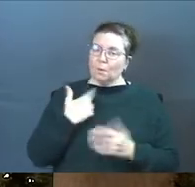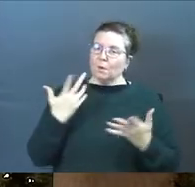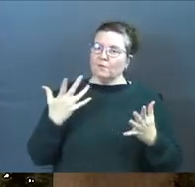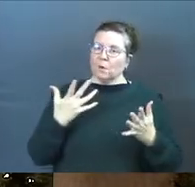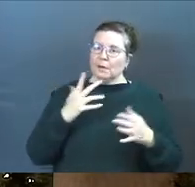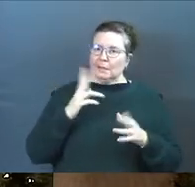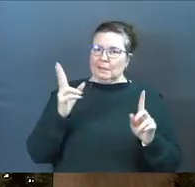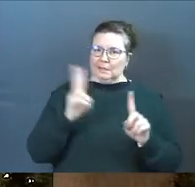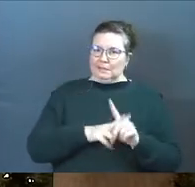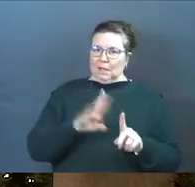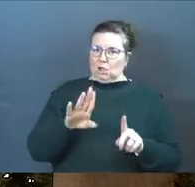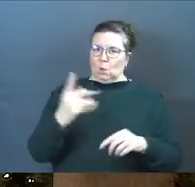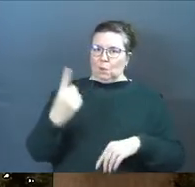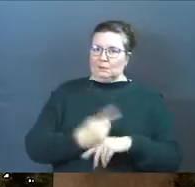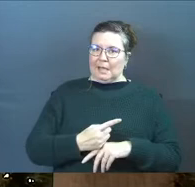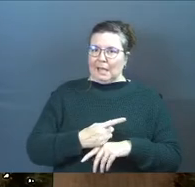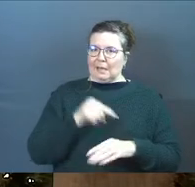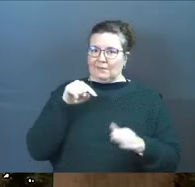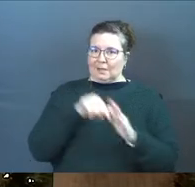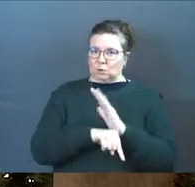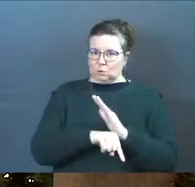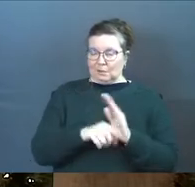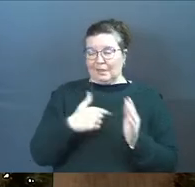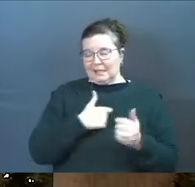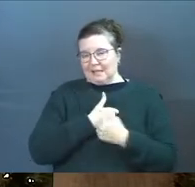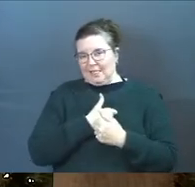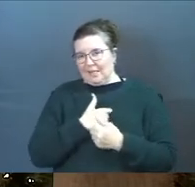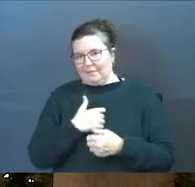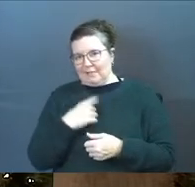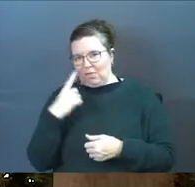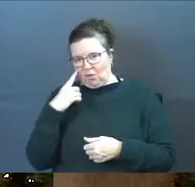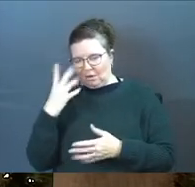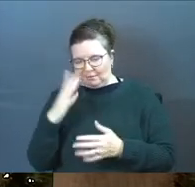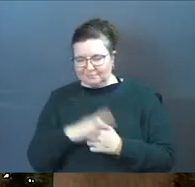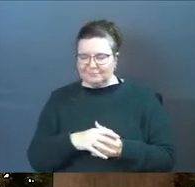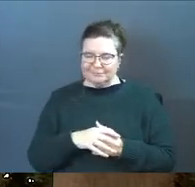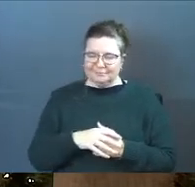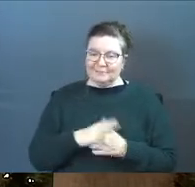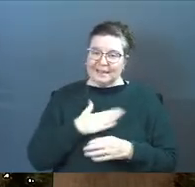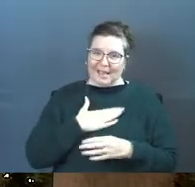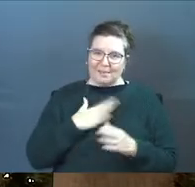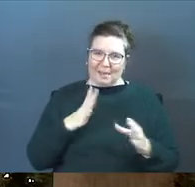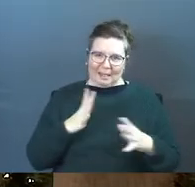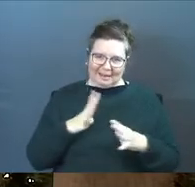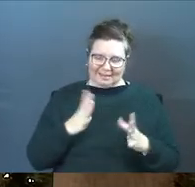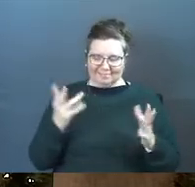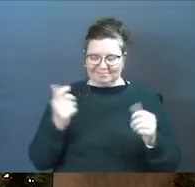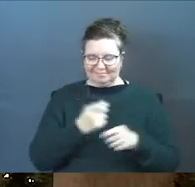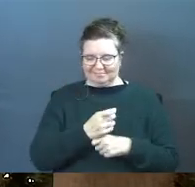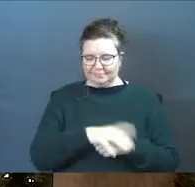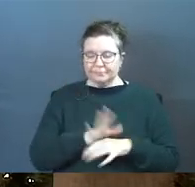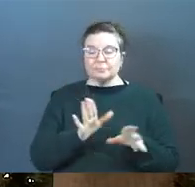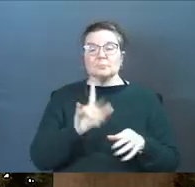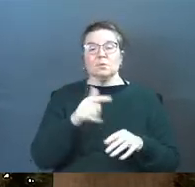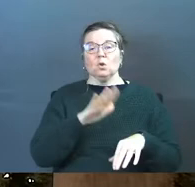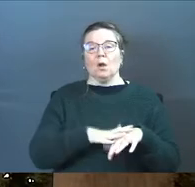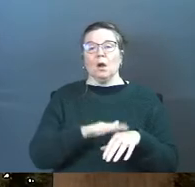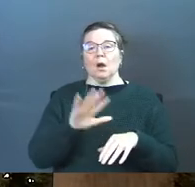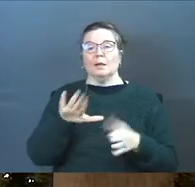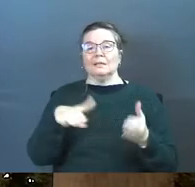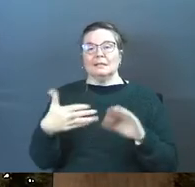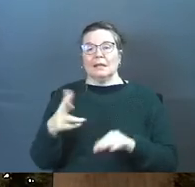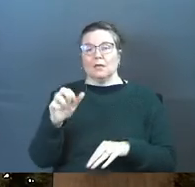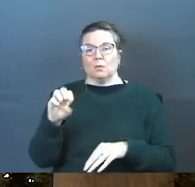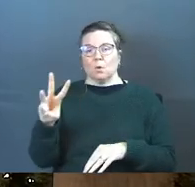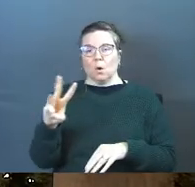we've already assigned your date of execution. That's a lovely thought, isn't it? Happy holidays. So you're on death row